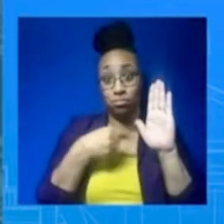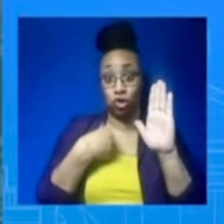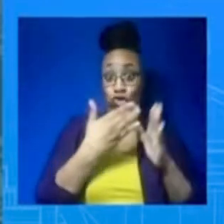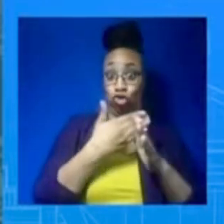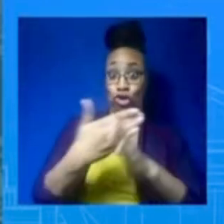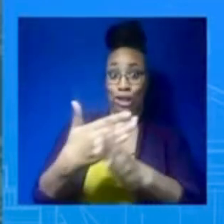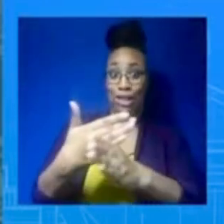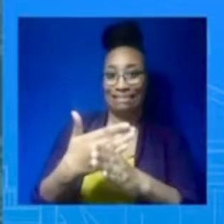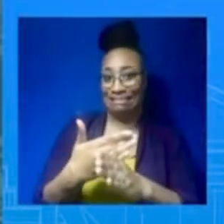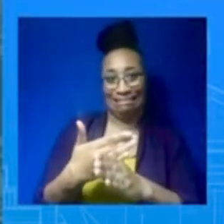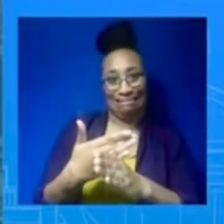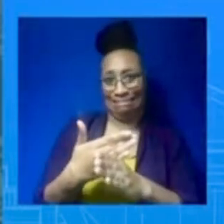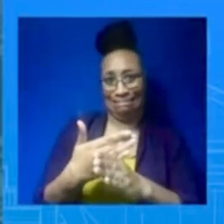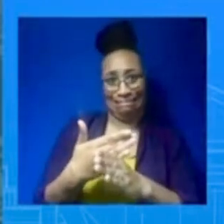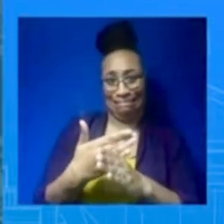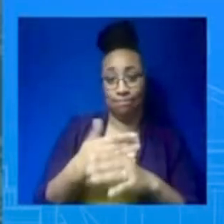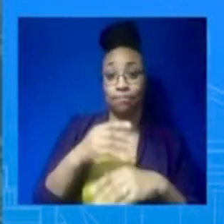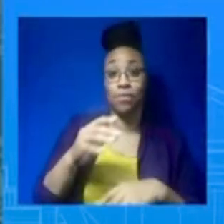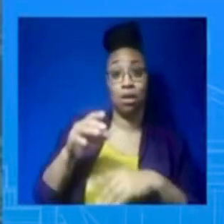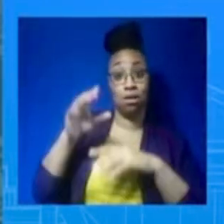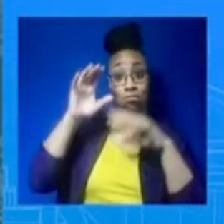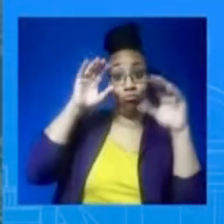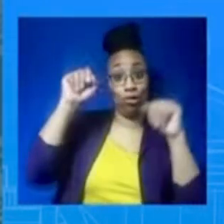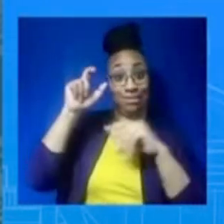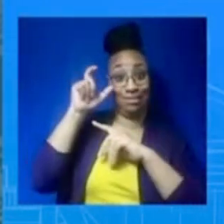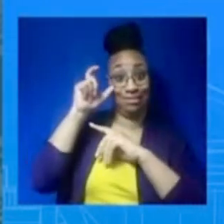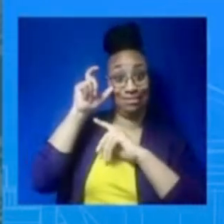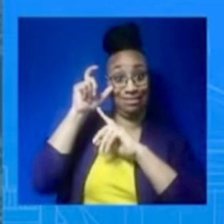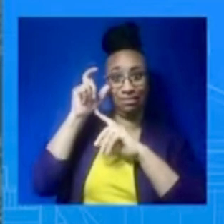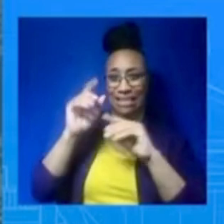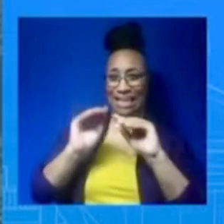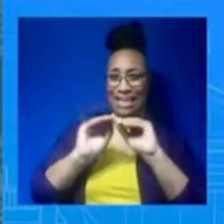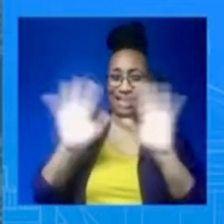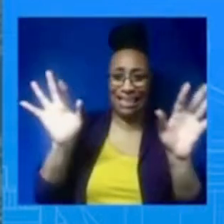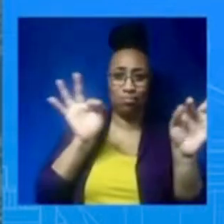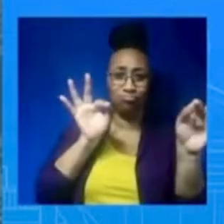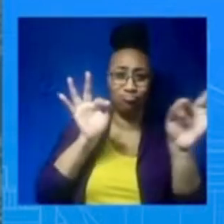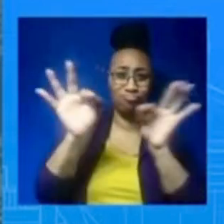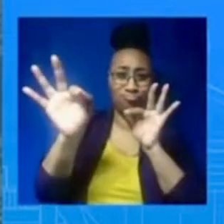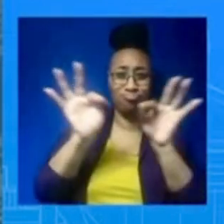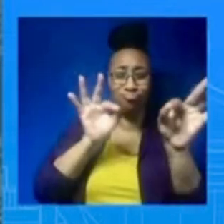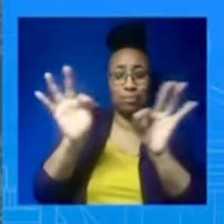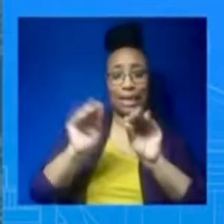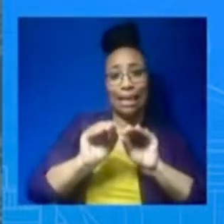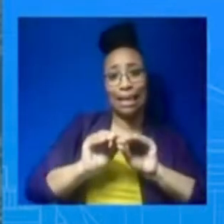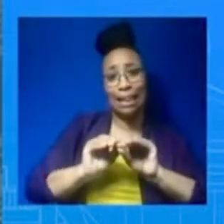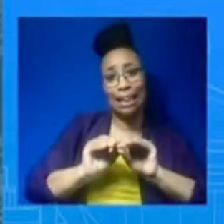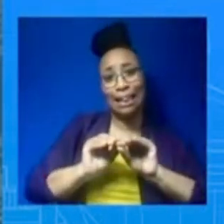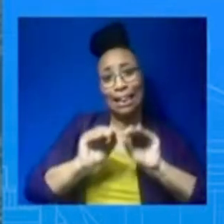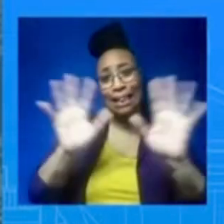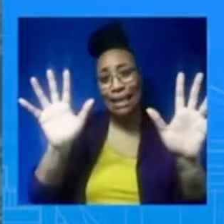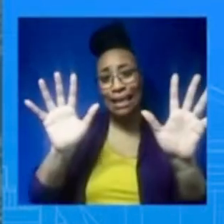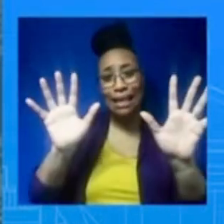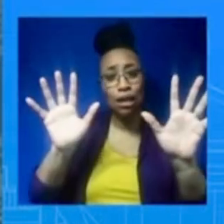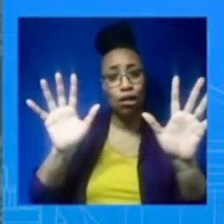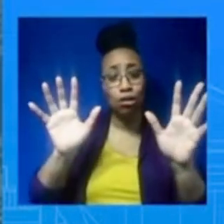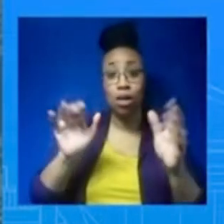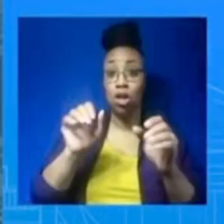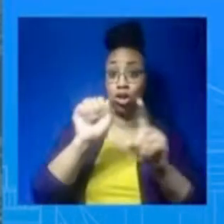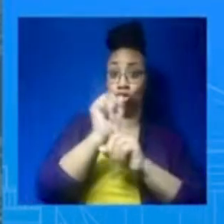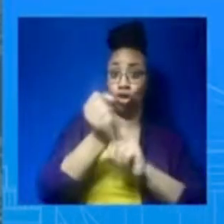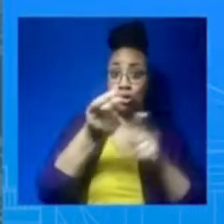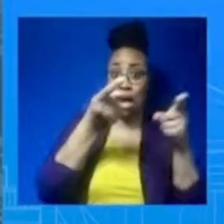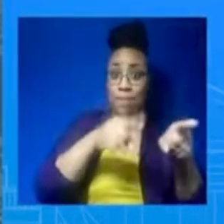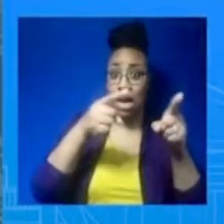making it clear to the American people that their safety will always come first, that these are likely, we're going to find out that they were likely of a